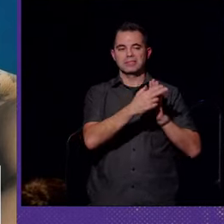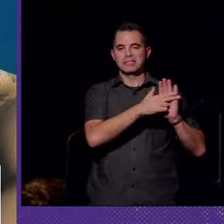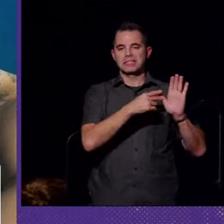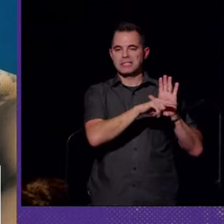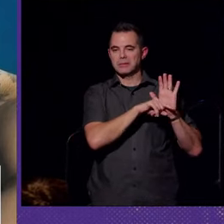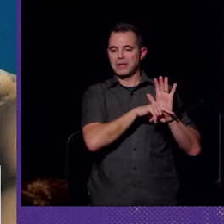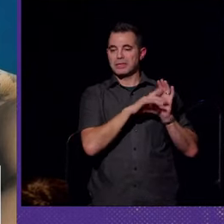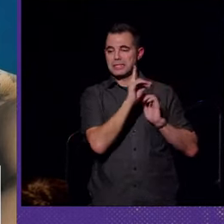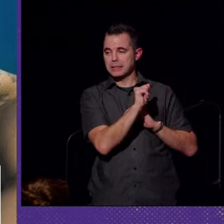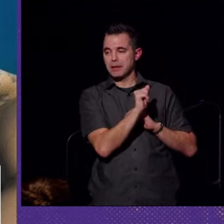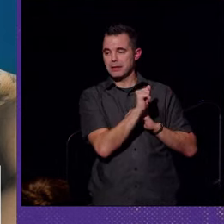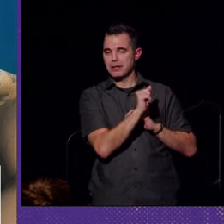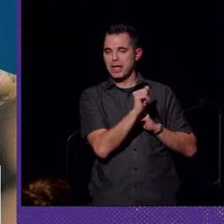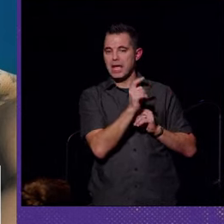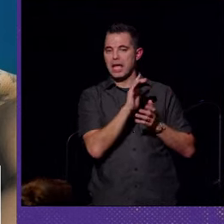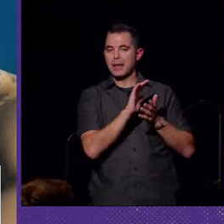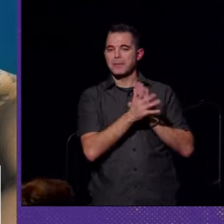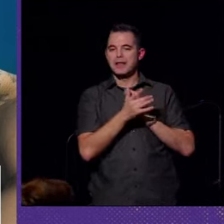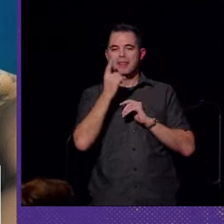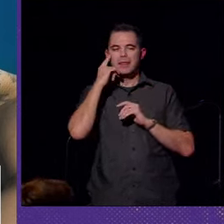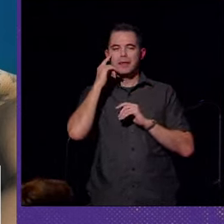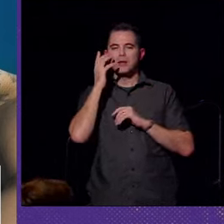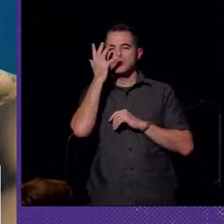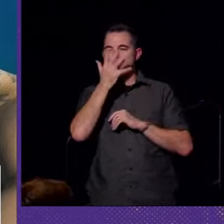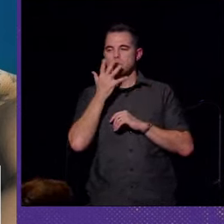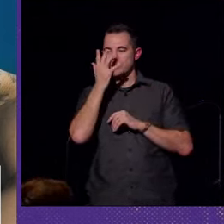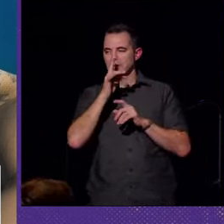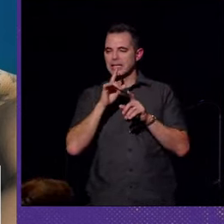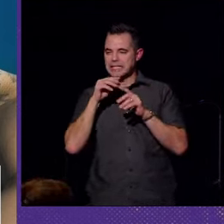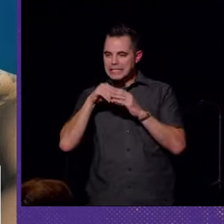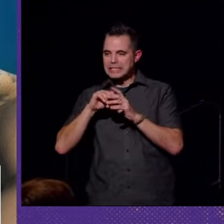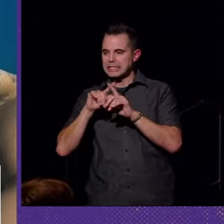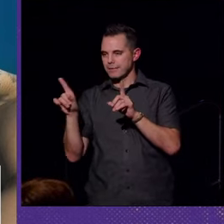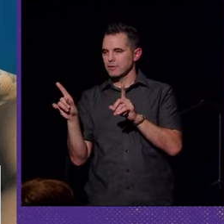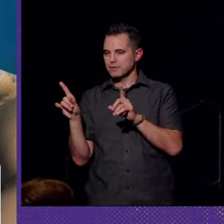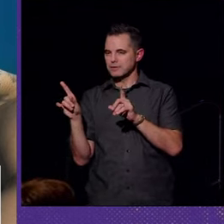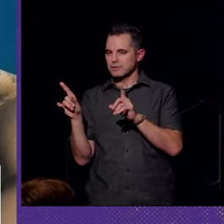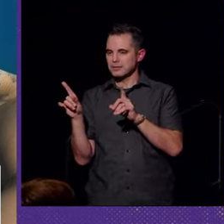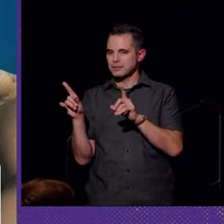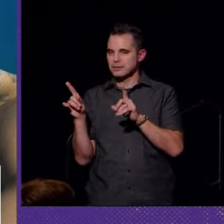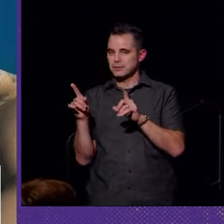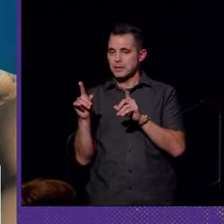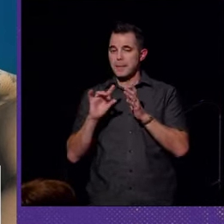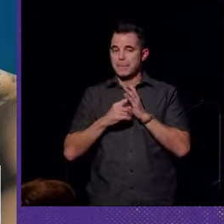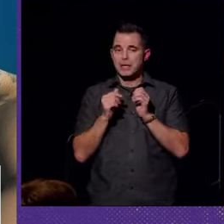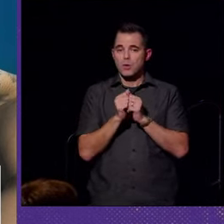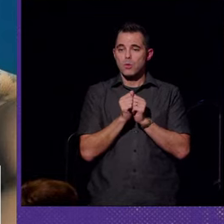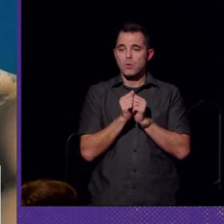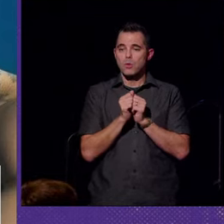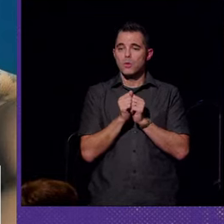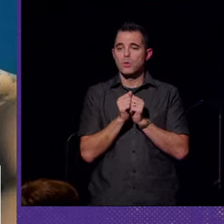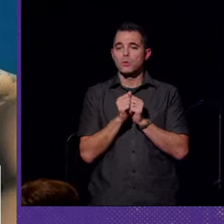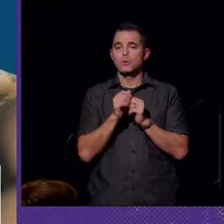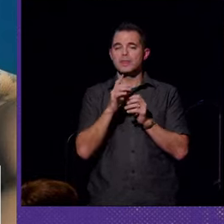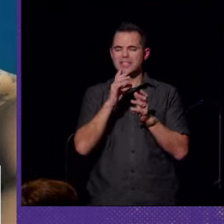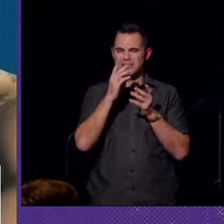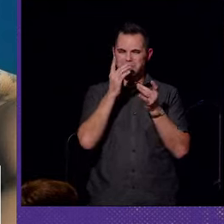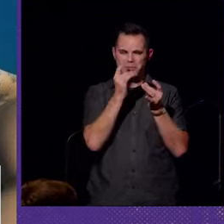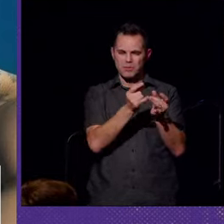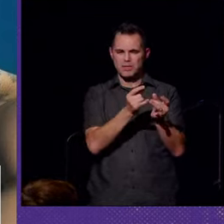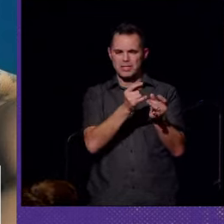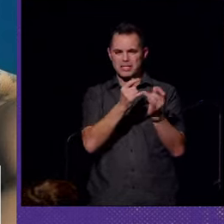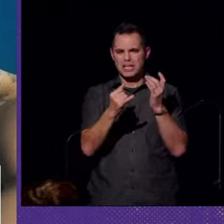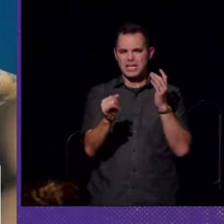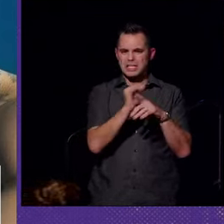disability and begin seeing beauty in difference? Beginning with the sleek industrial aesthetics